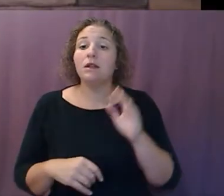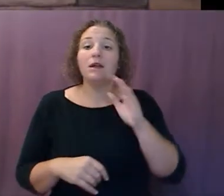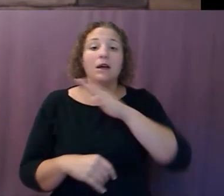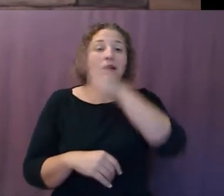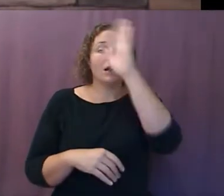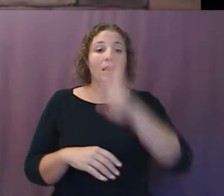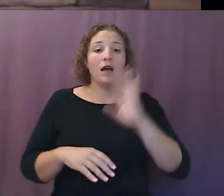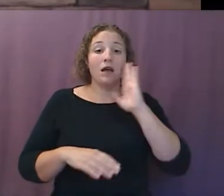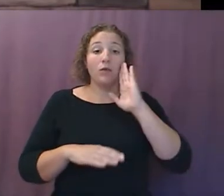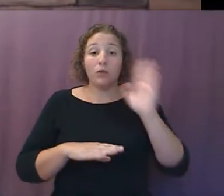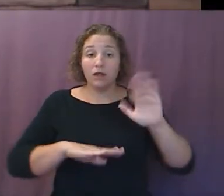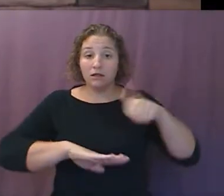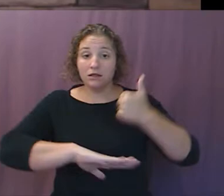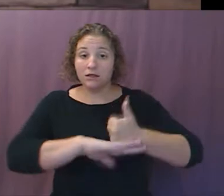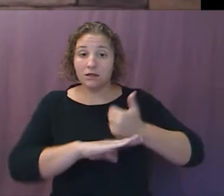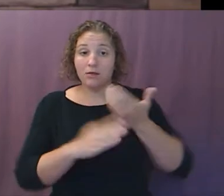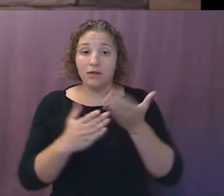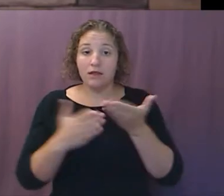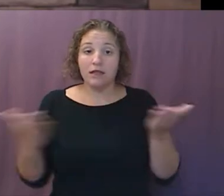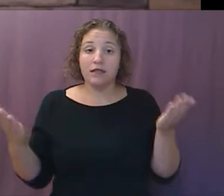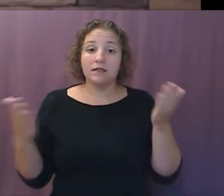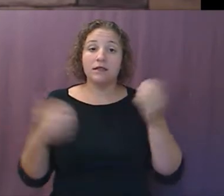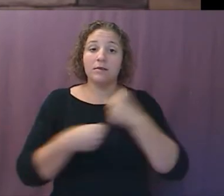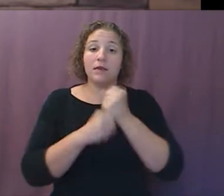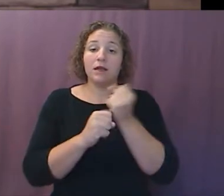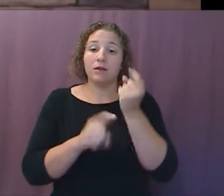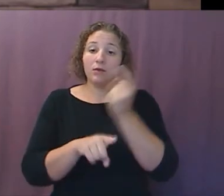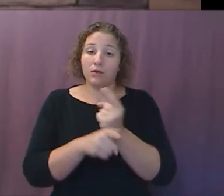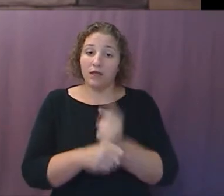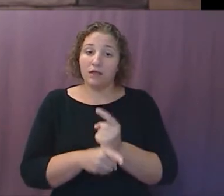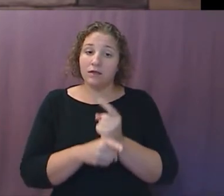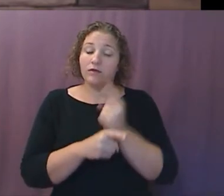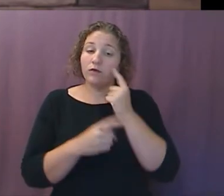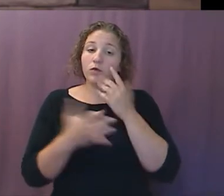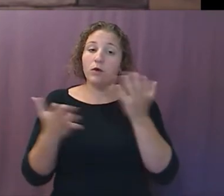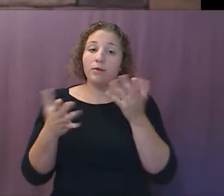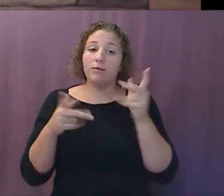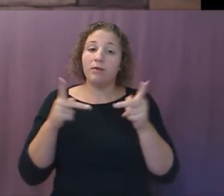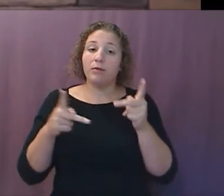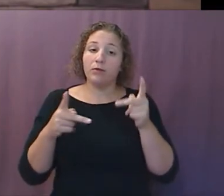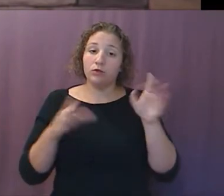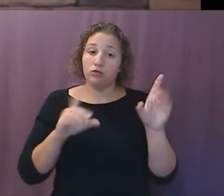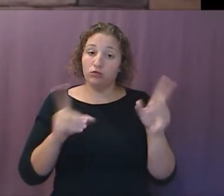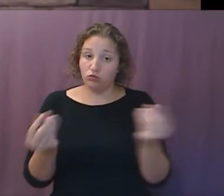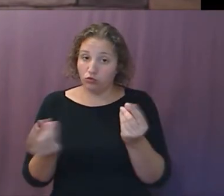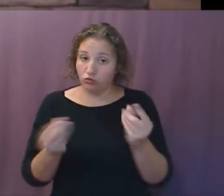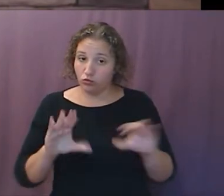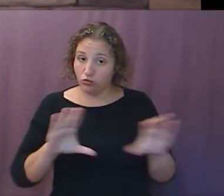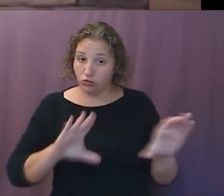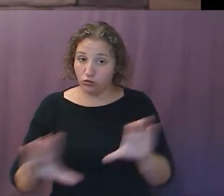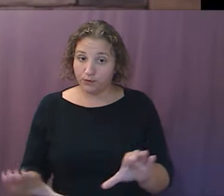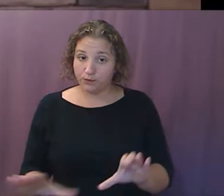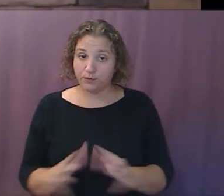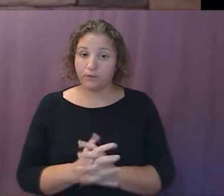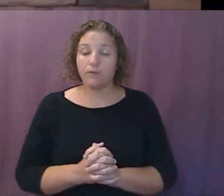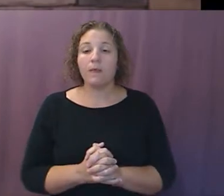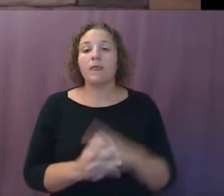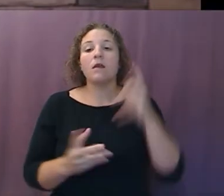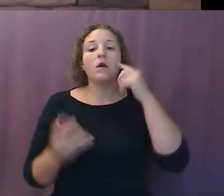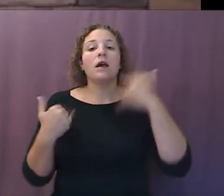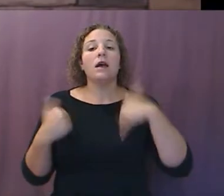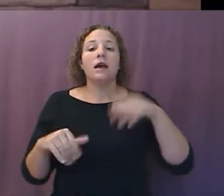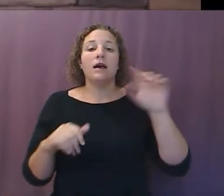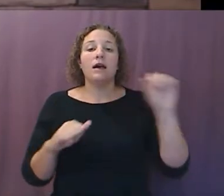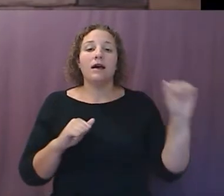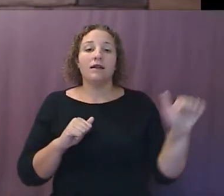a just judgment to what people have sown. And I beheld another beast, verse 11, coming up out of the earth, it